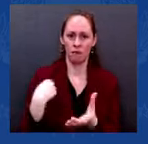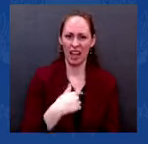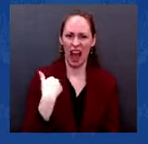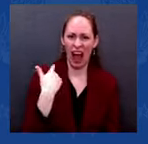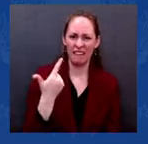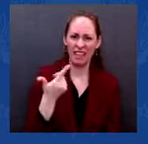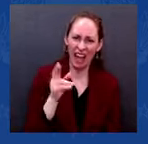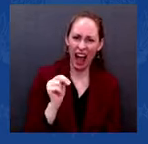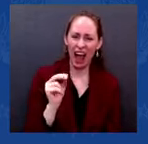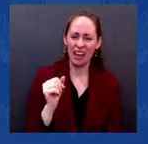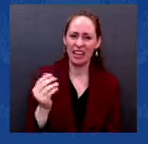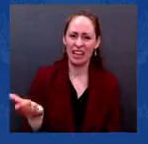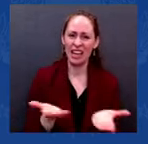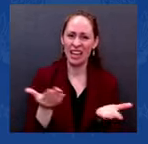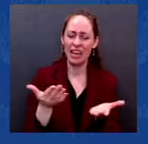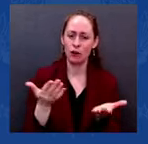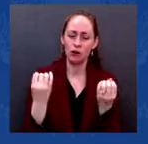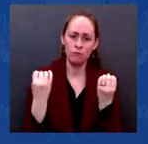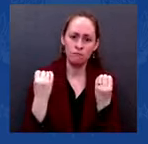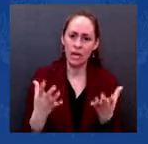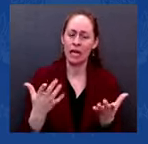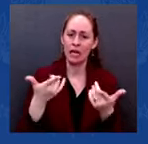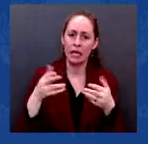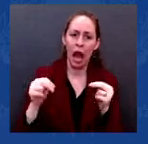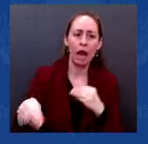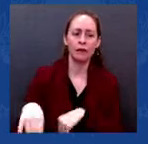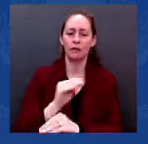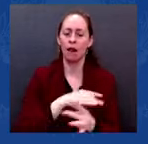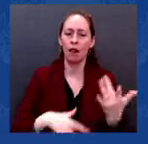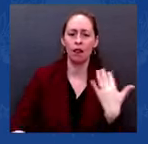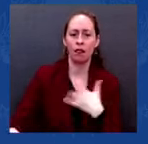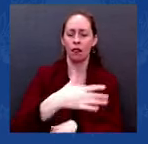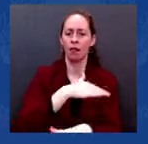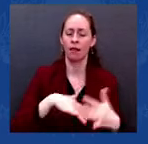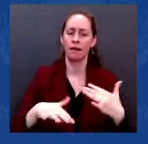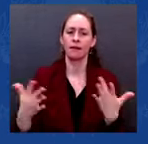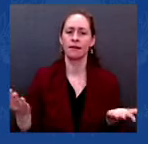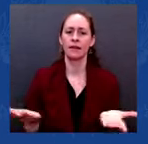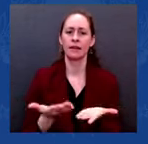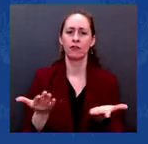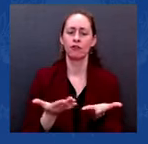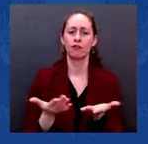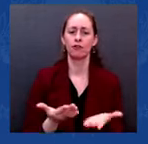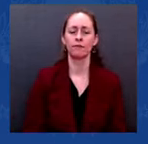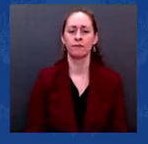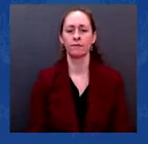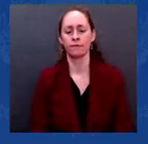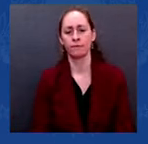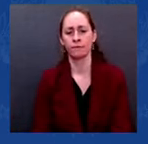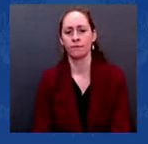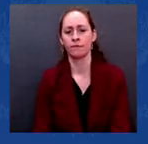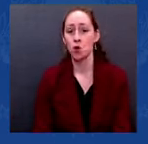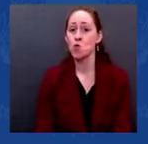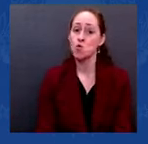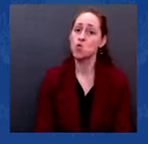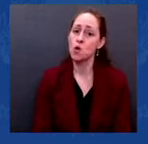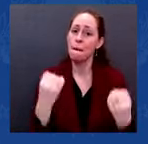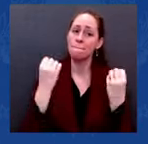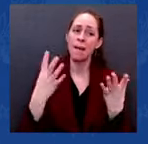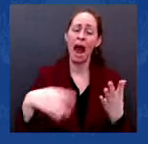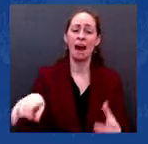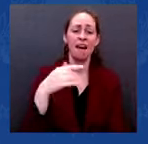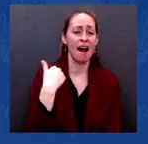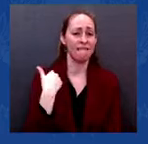And many of those guns, such as the one used to strike down two